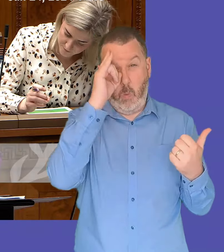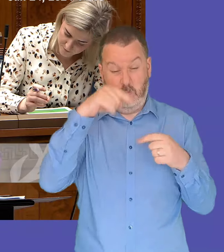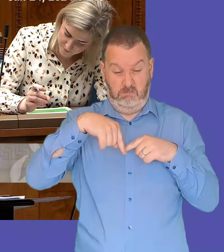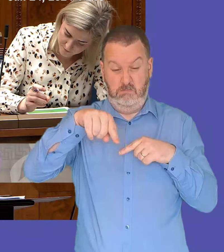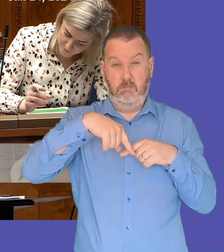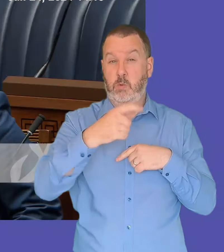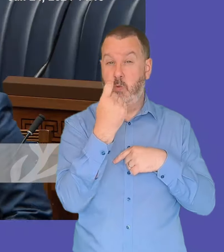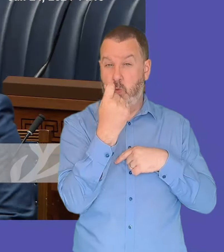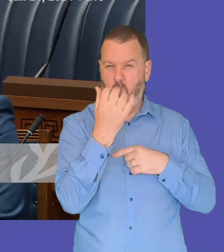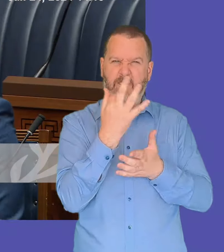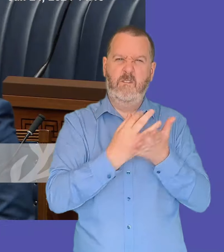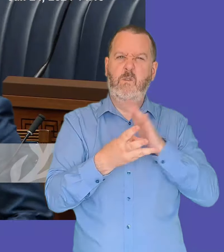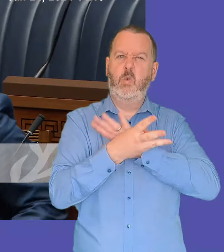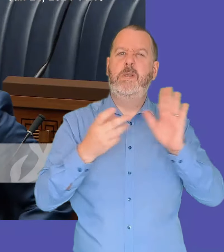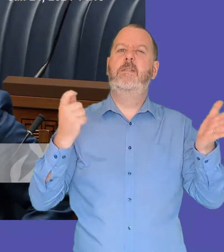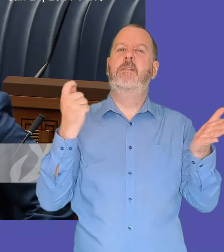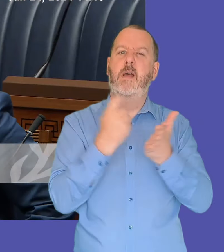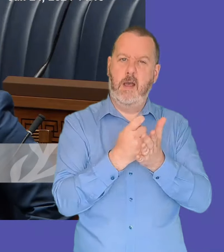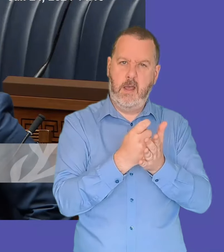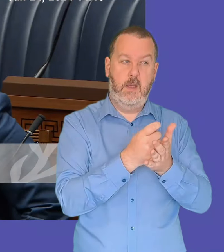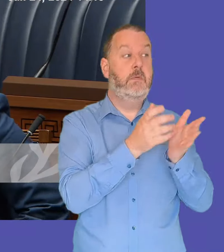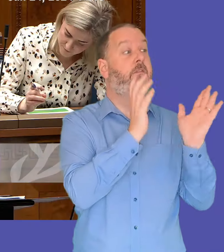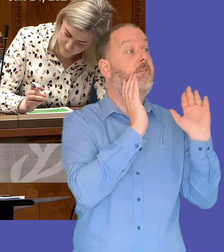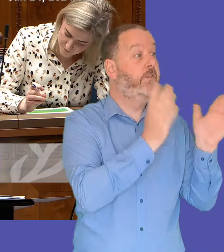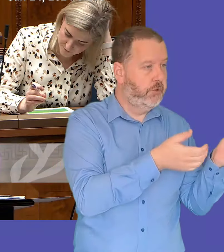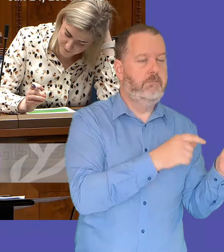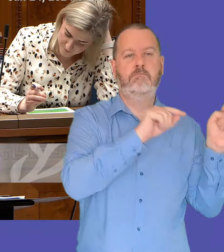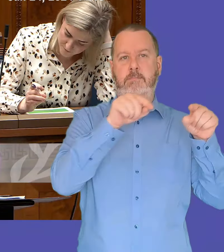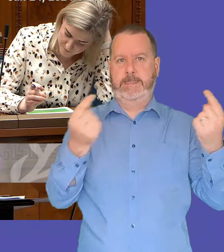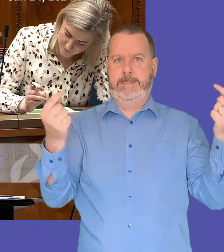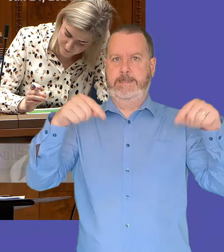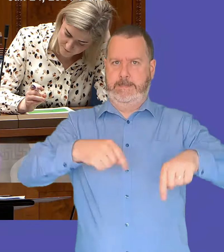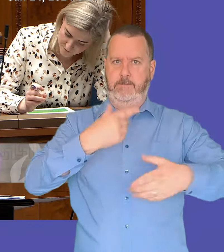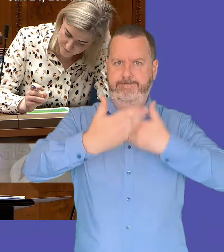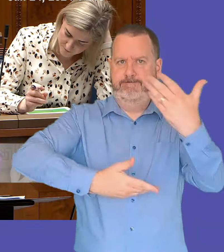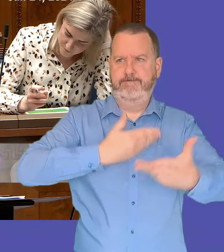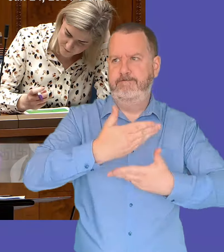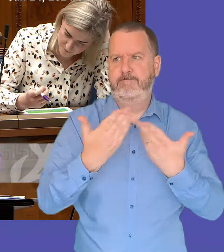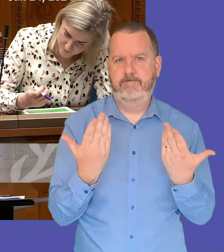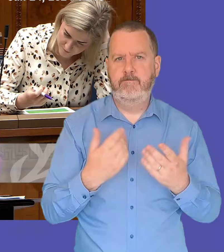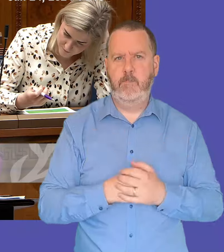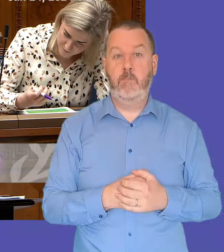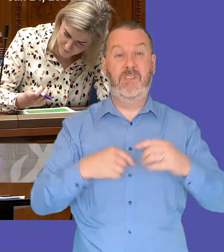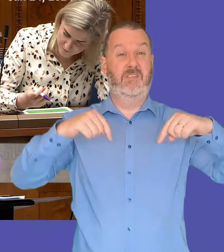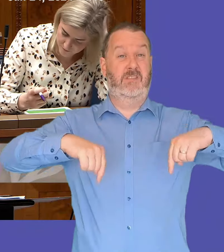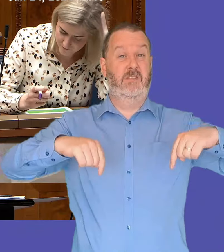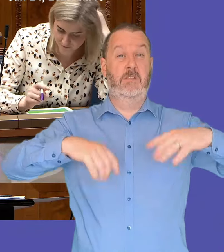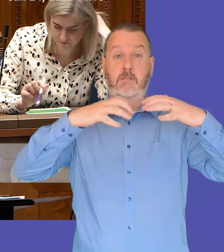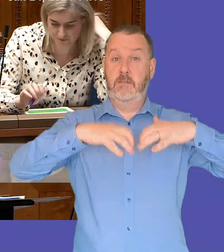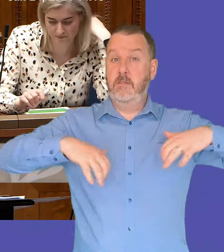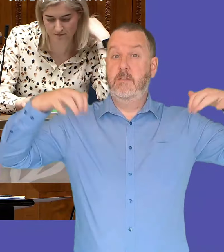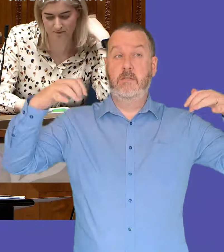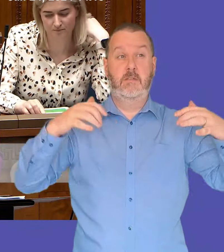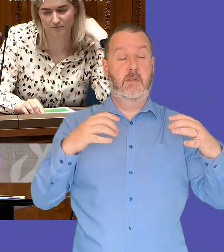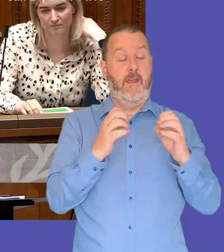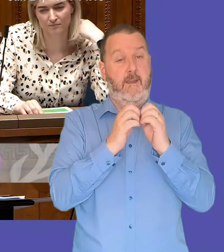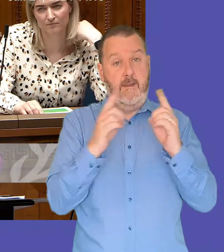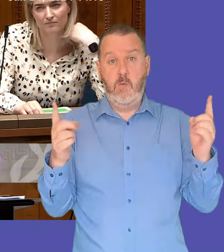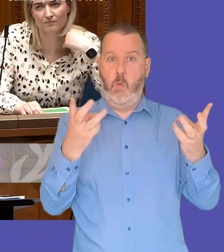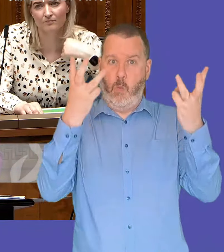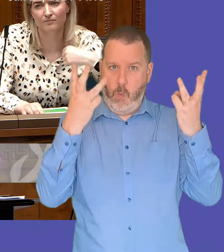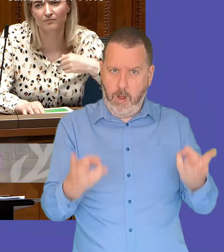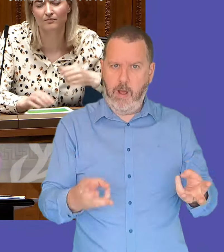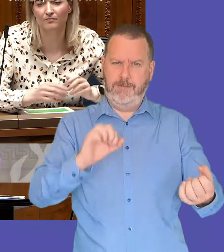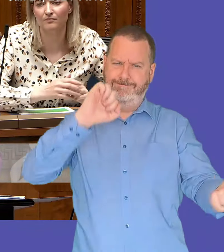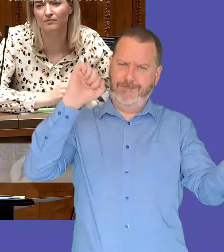coming weeks and then we'll be able to report more and talk more because as a member knows we've talked about this in this house and on a number of occasions and we're all passionate about